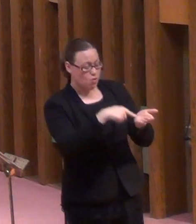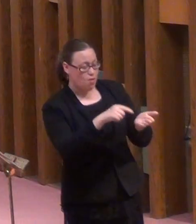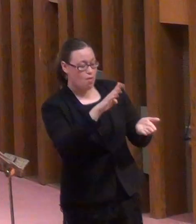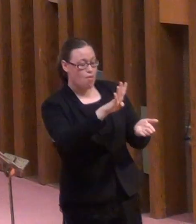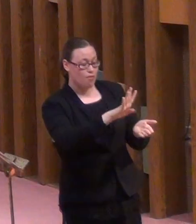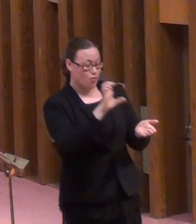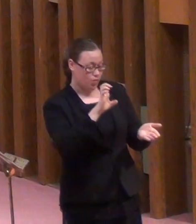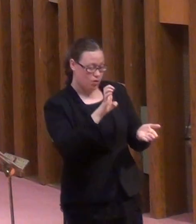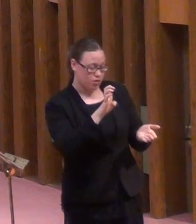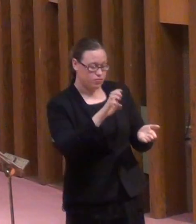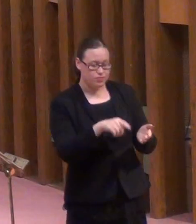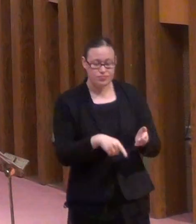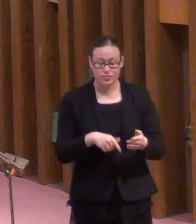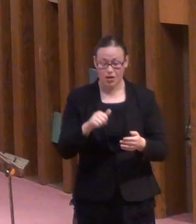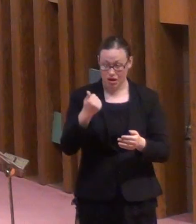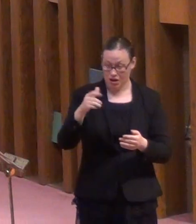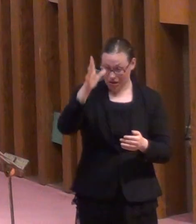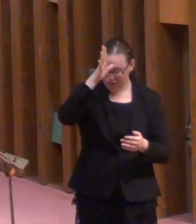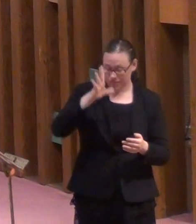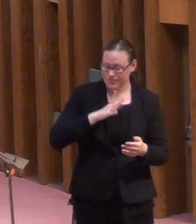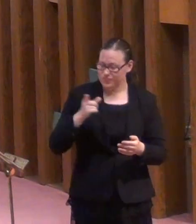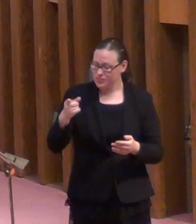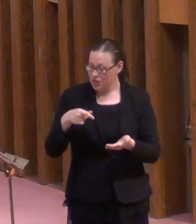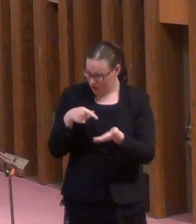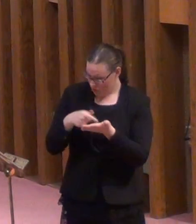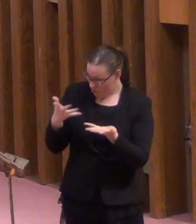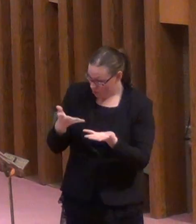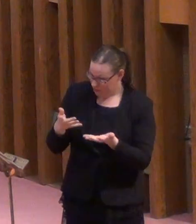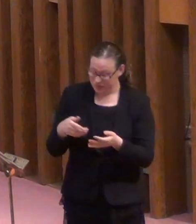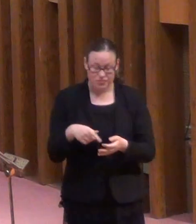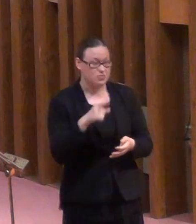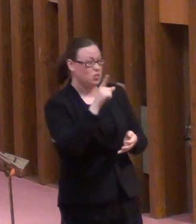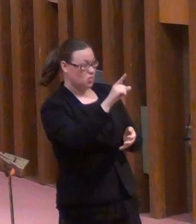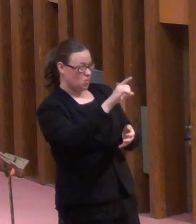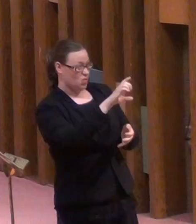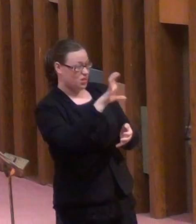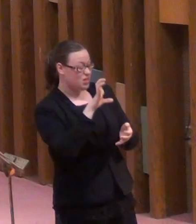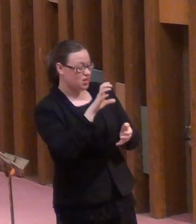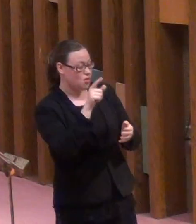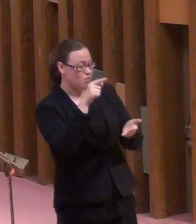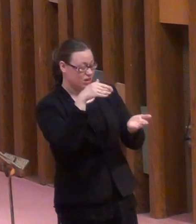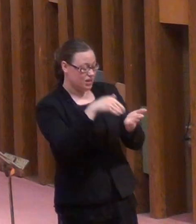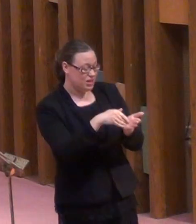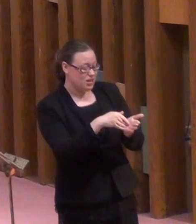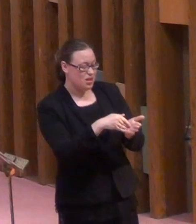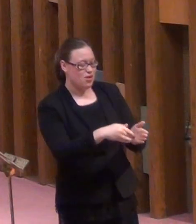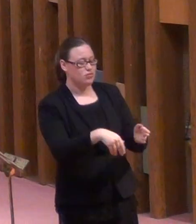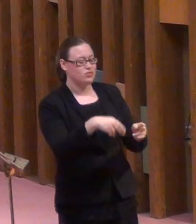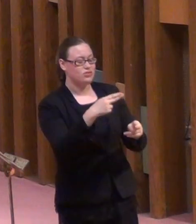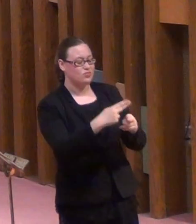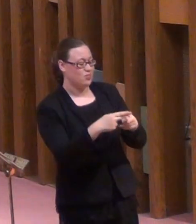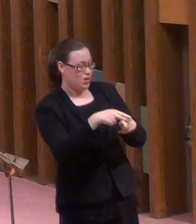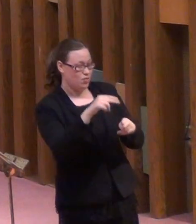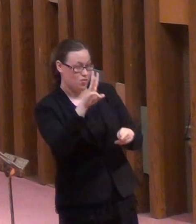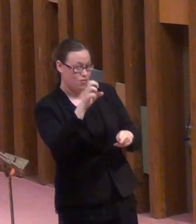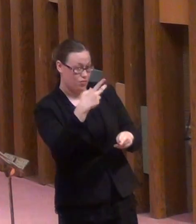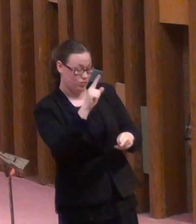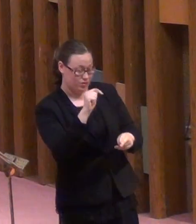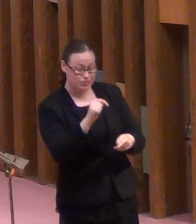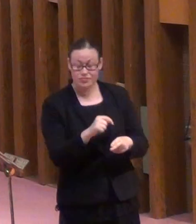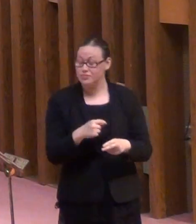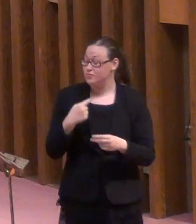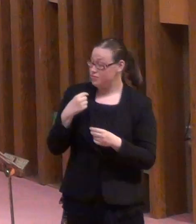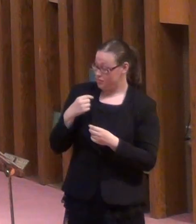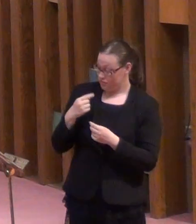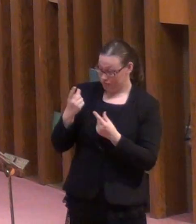and how much do you owe? A thousand bushels of wheat, he replied. He told him, take your